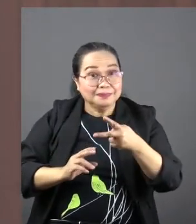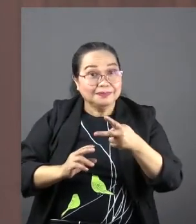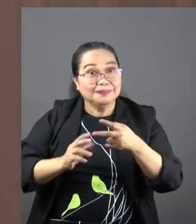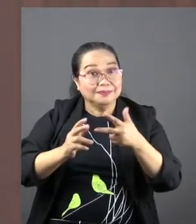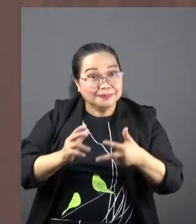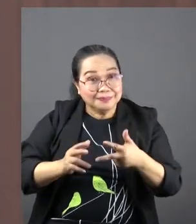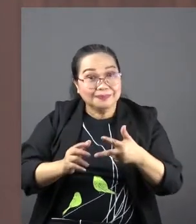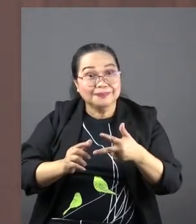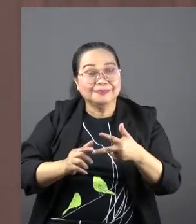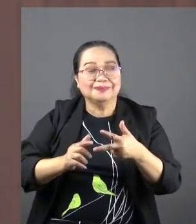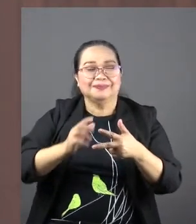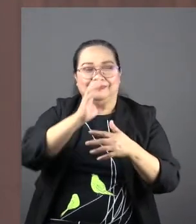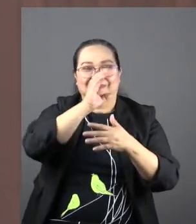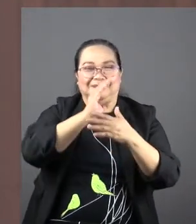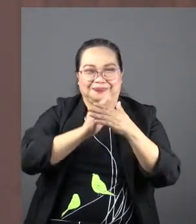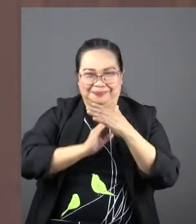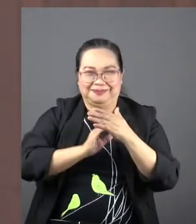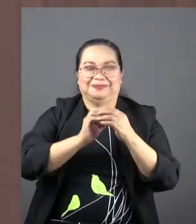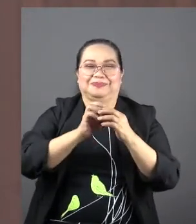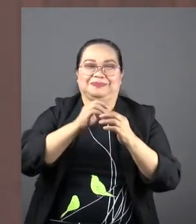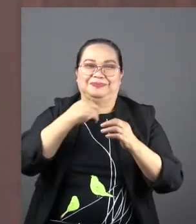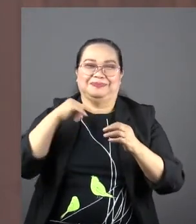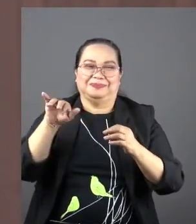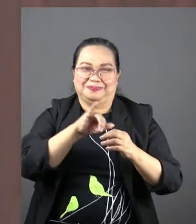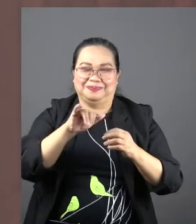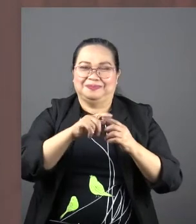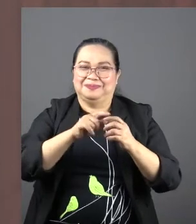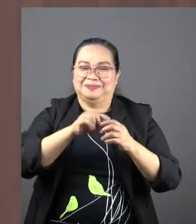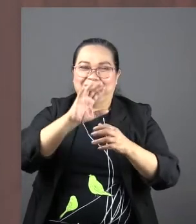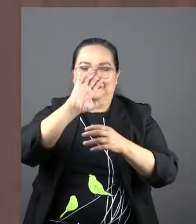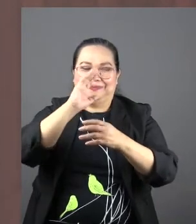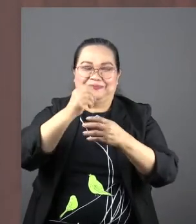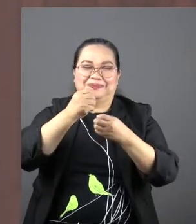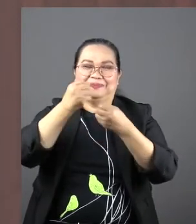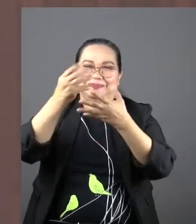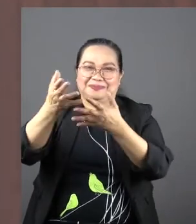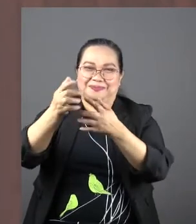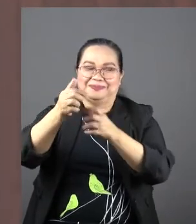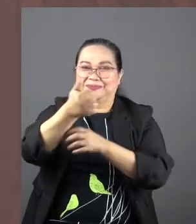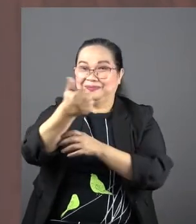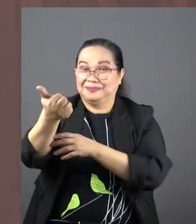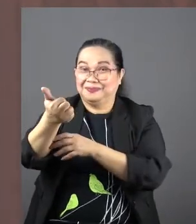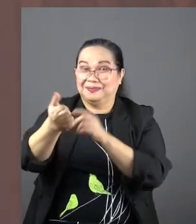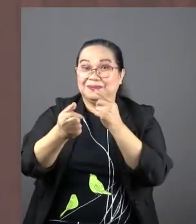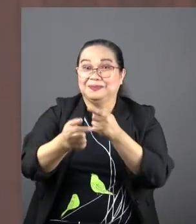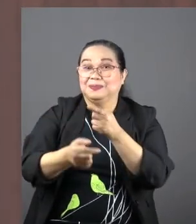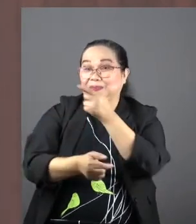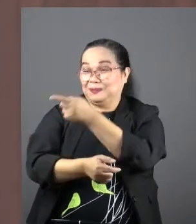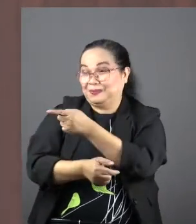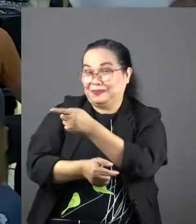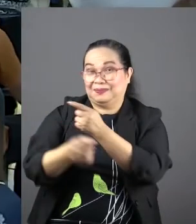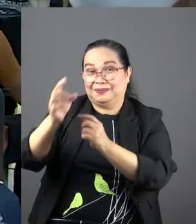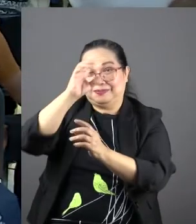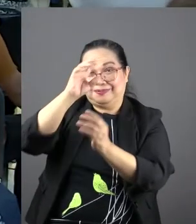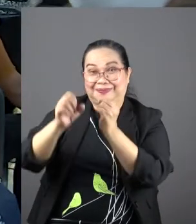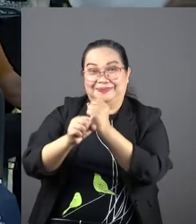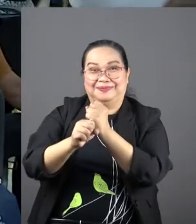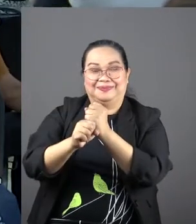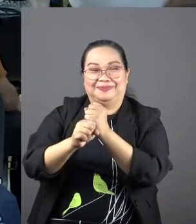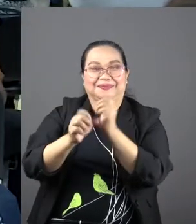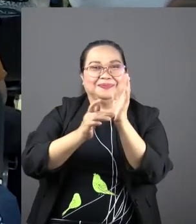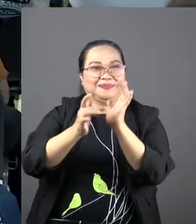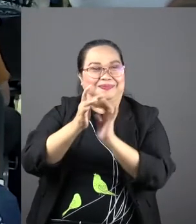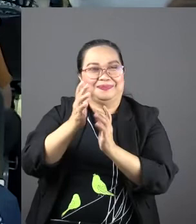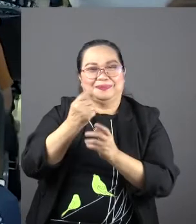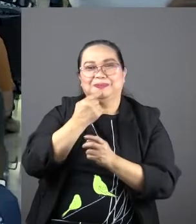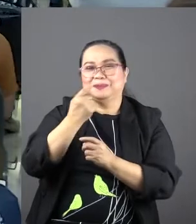trust beloved as Mary accepted her son's endorsement to another caretaker trustingly. Jesus'